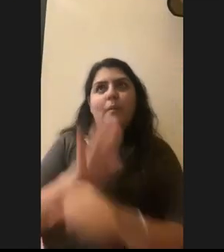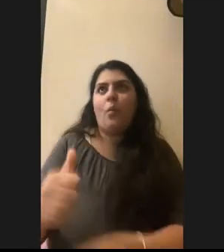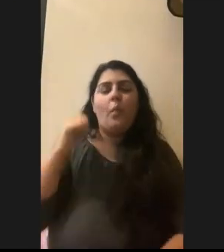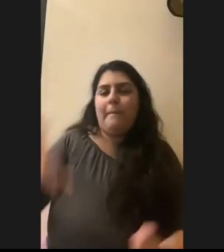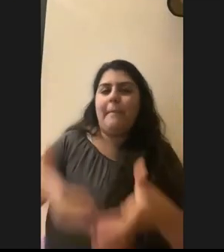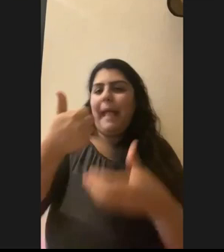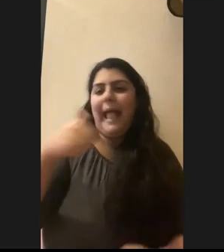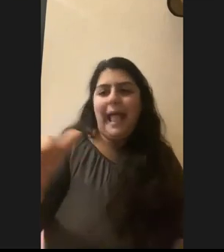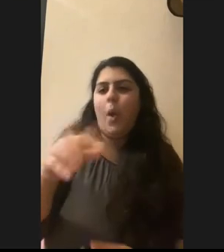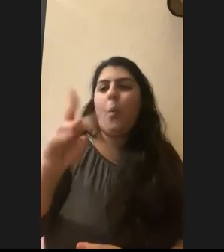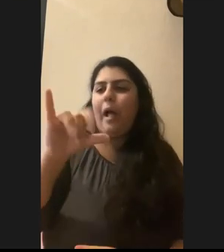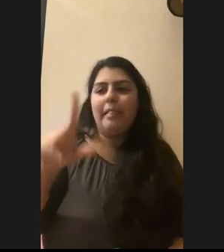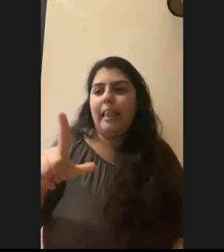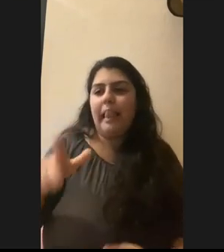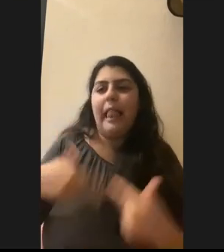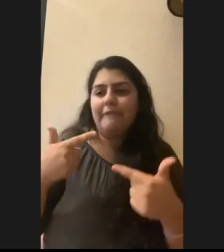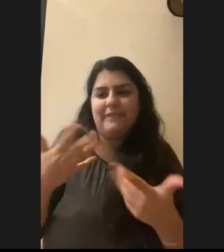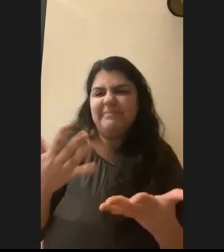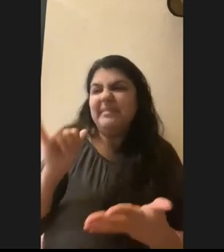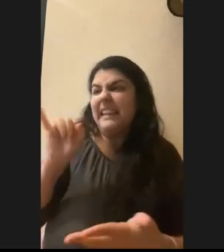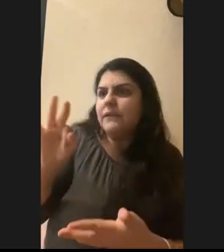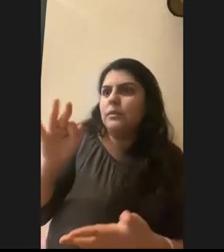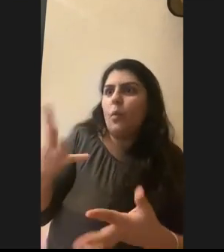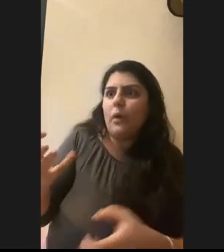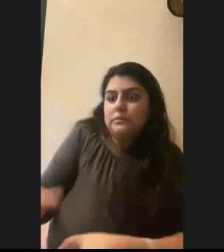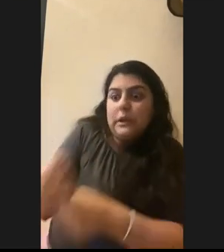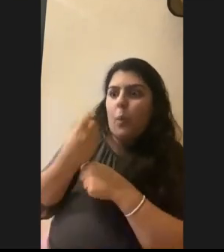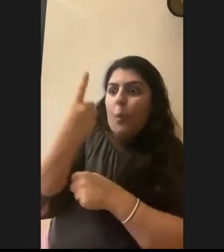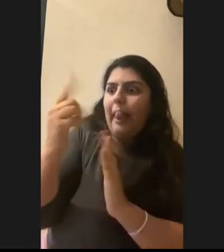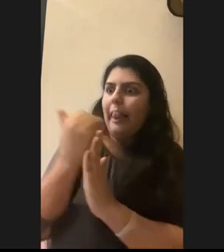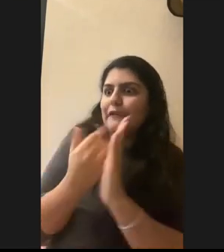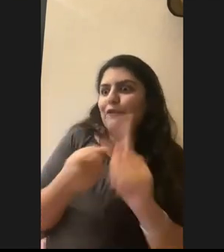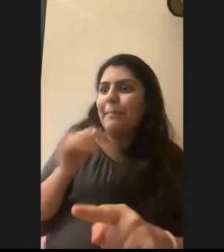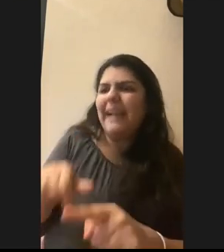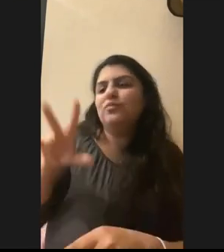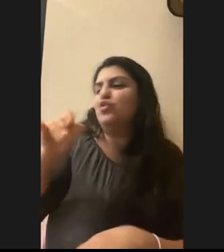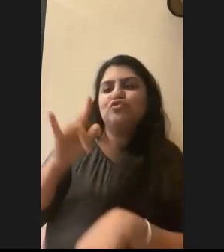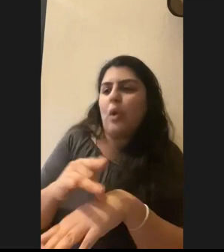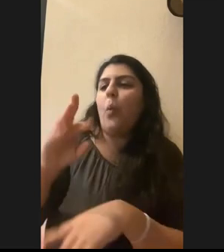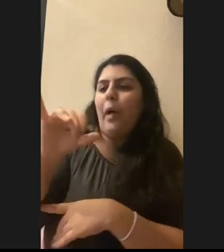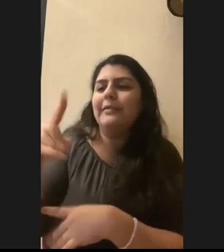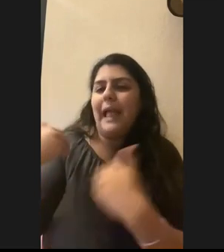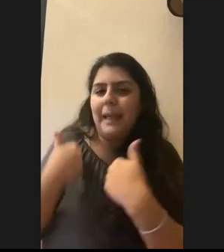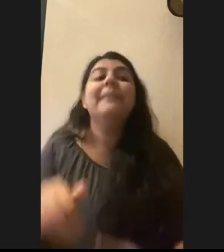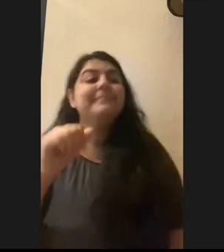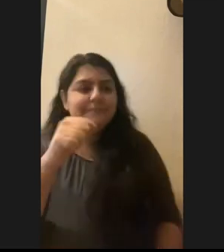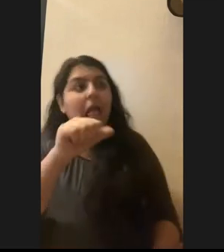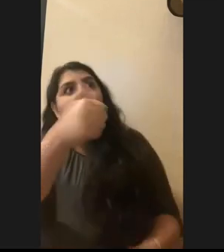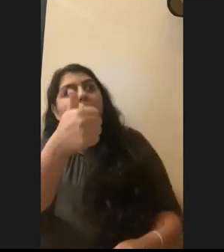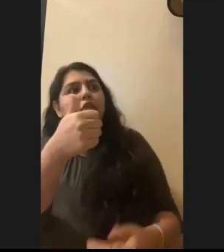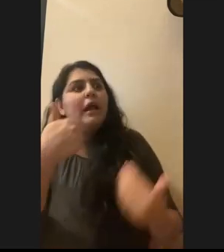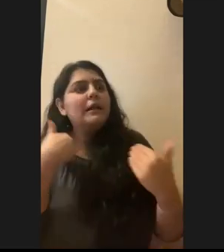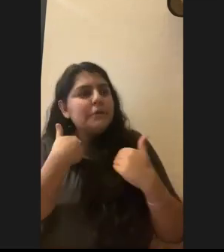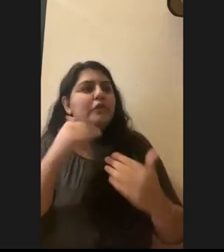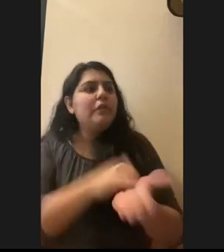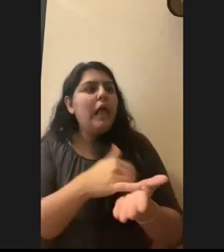one takeaway, think from today, it's don't pick up wild animals. Um, like, I think another question, a part of that question was other species that carry things. like raccoons,